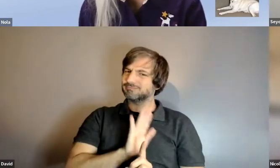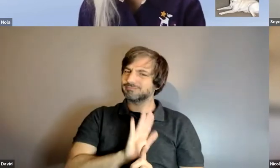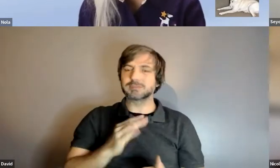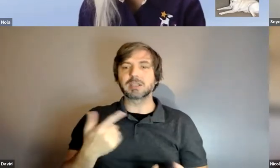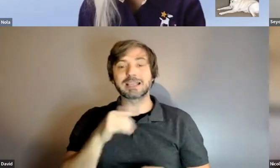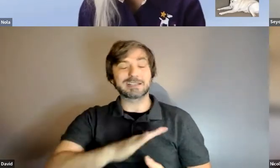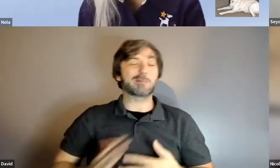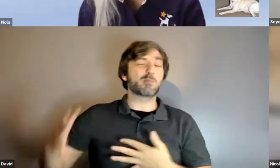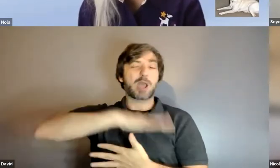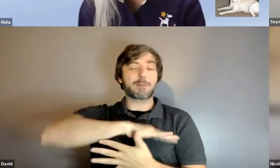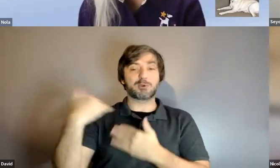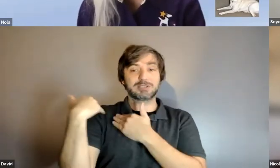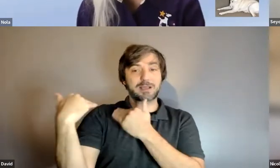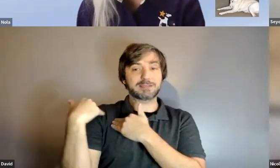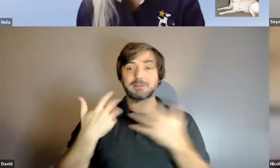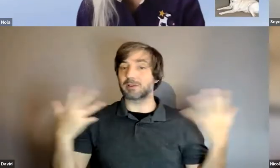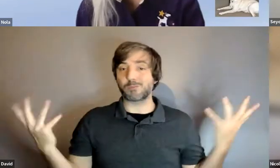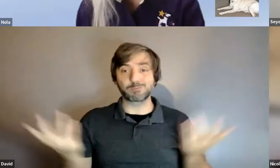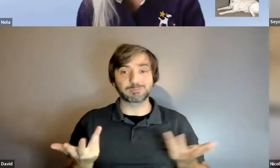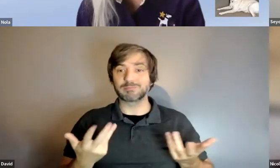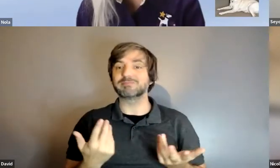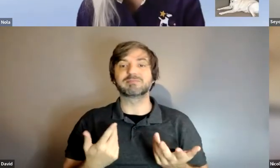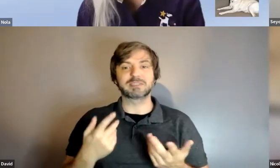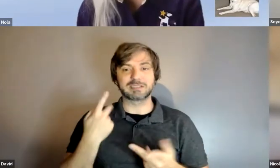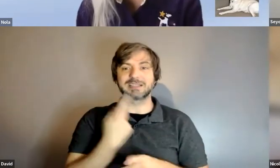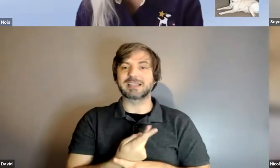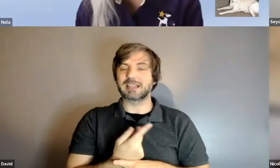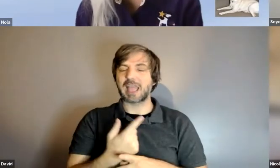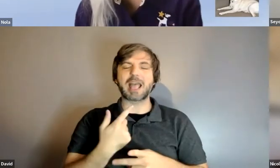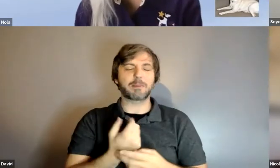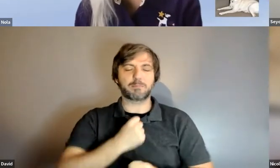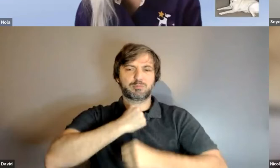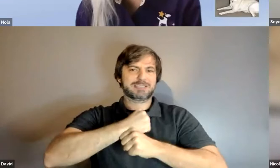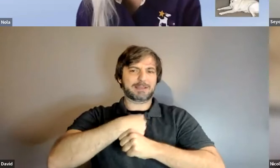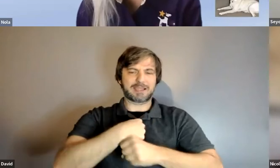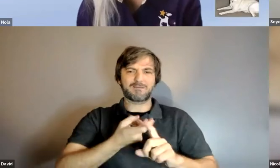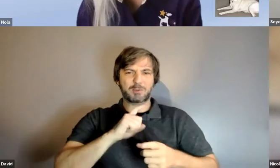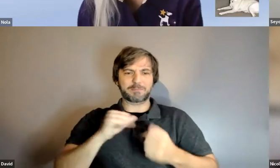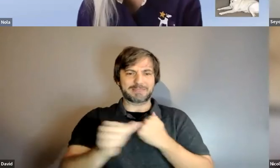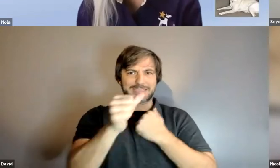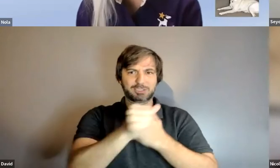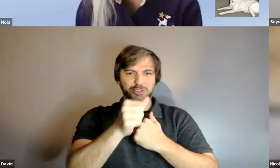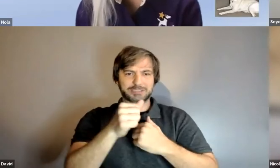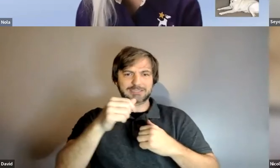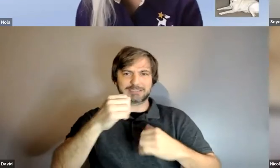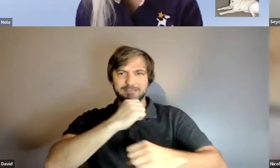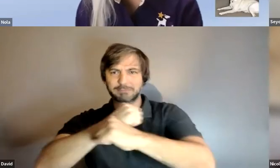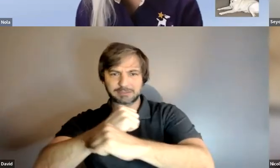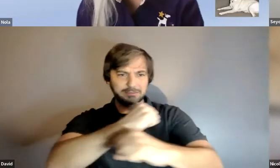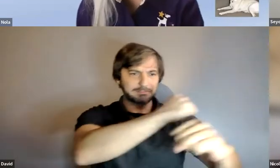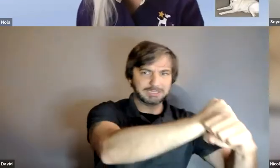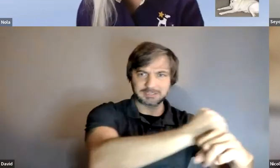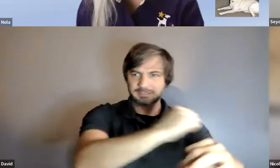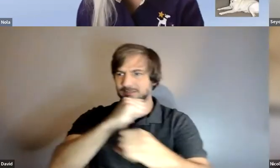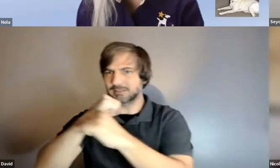responsibility is to to keep me away from different dangers and obstacles ahead of me so if i am visiting a